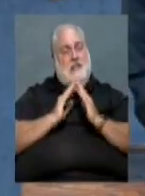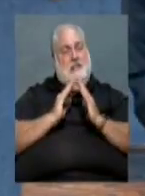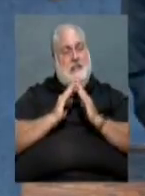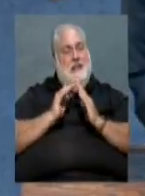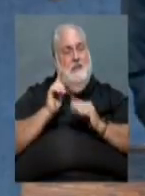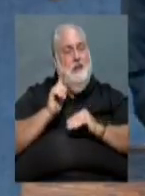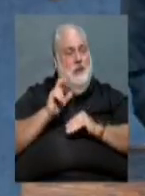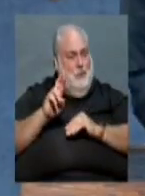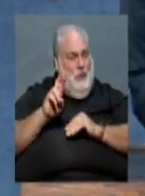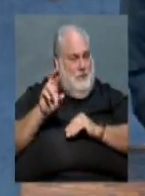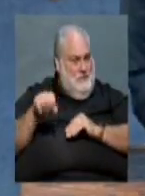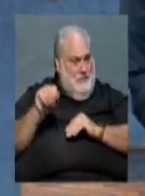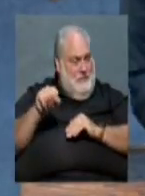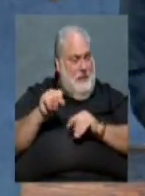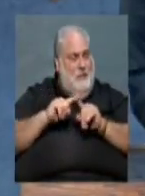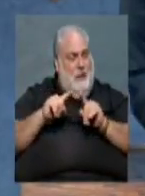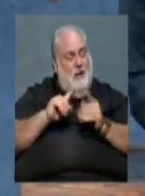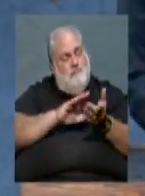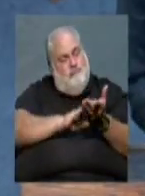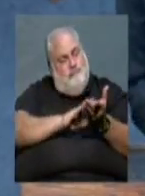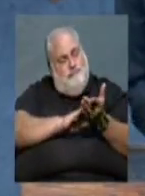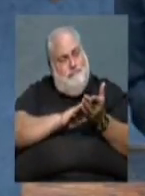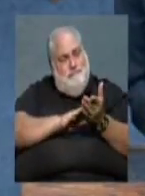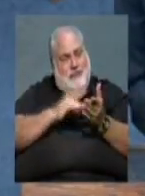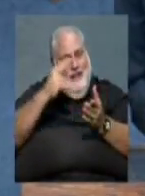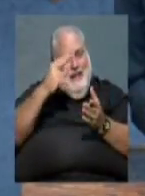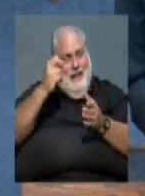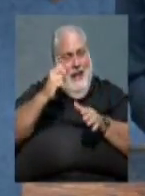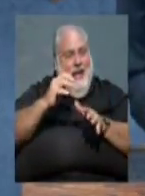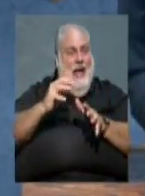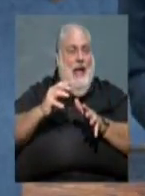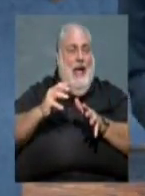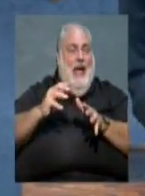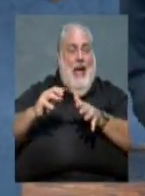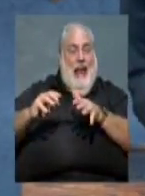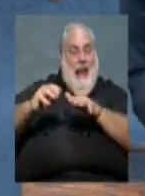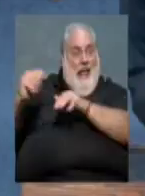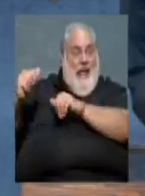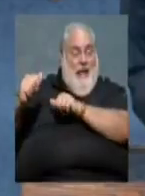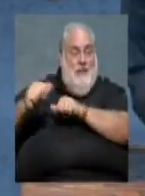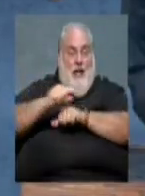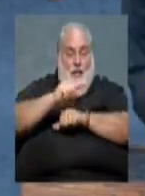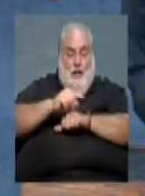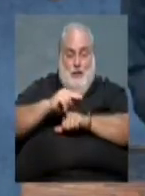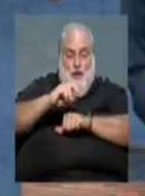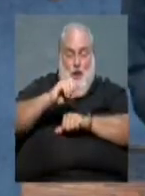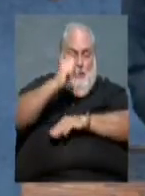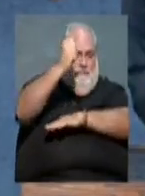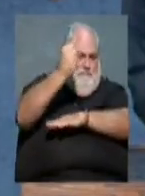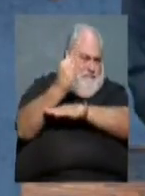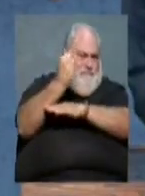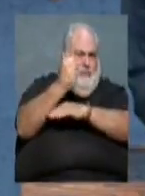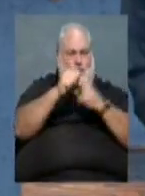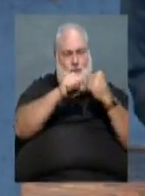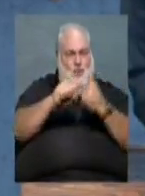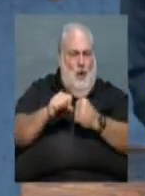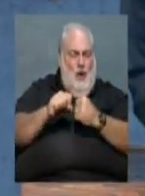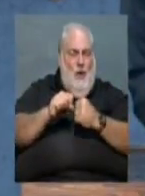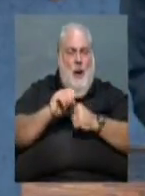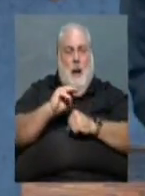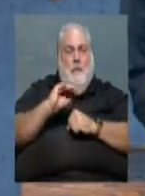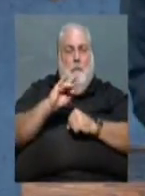point. But he leaves the zoo in a great place. And with that, Mike has served